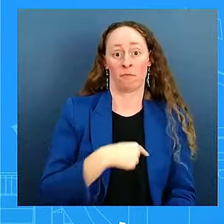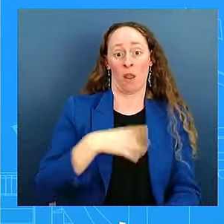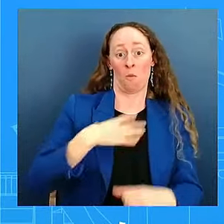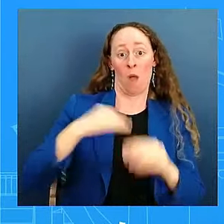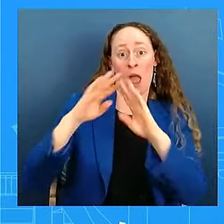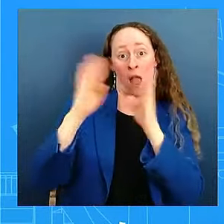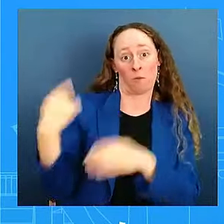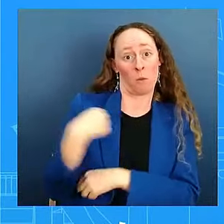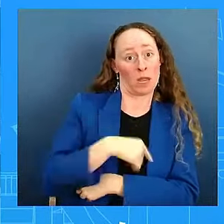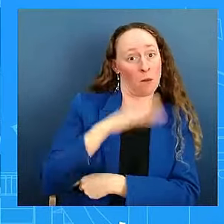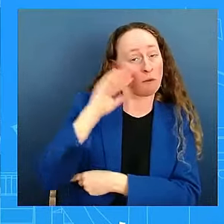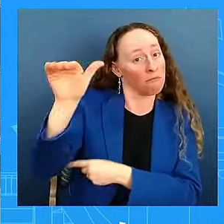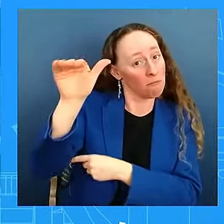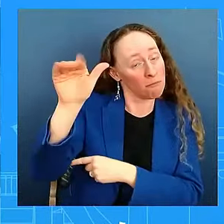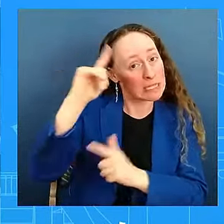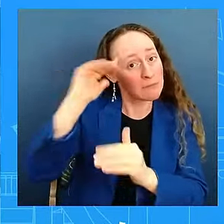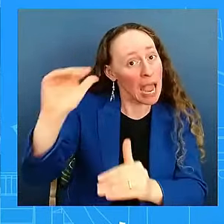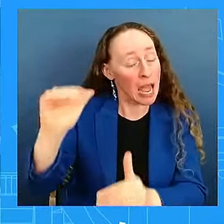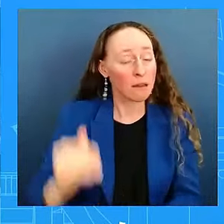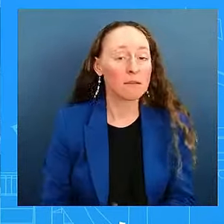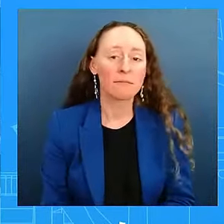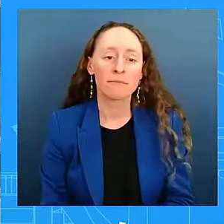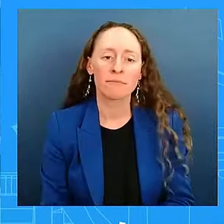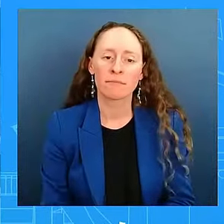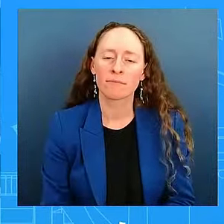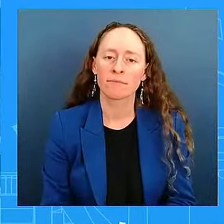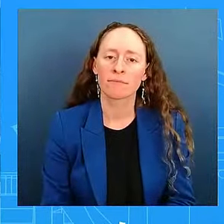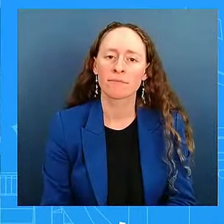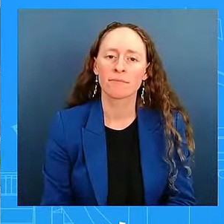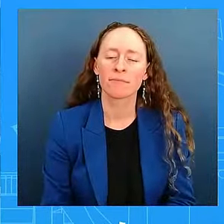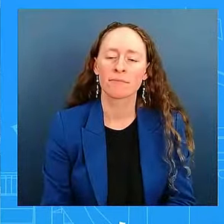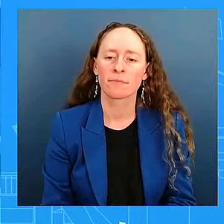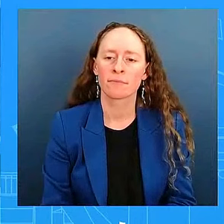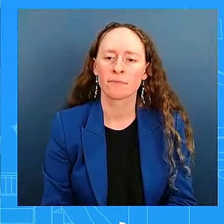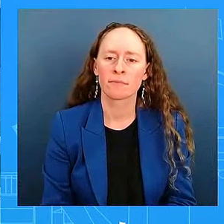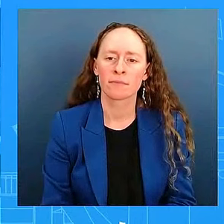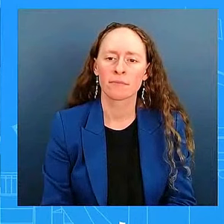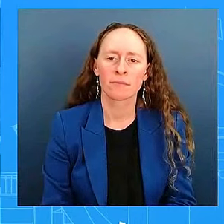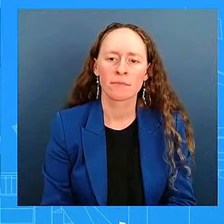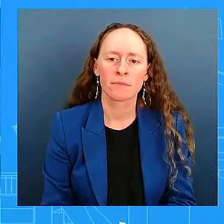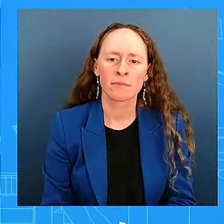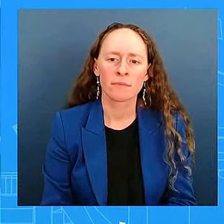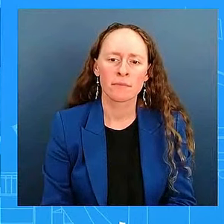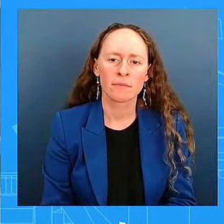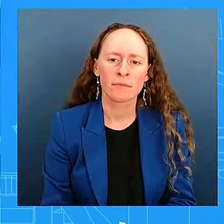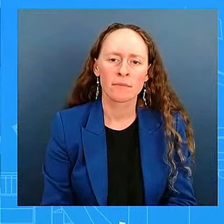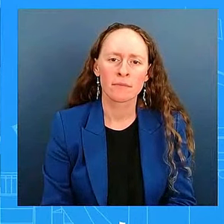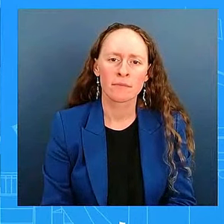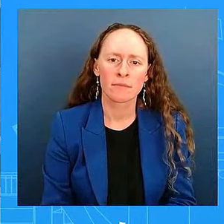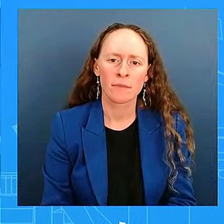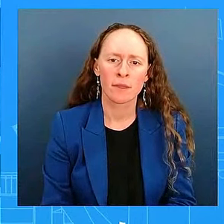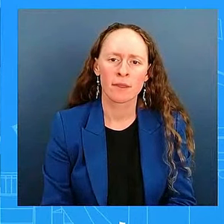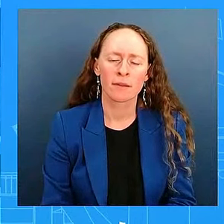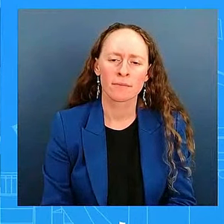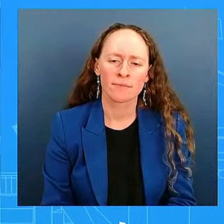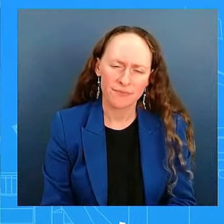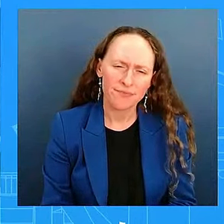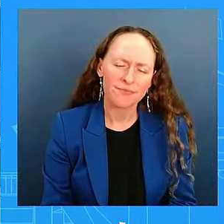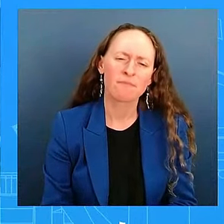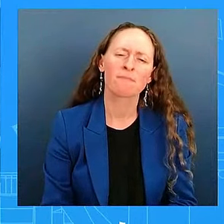Go ahead. Thank you. I have two questions regarding Africa. For